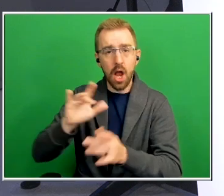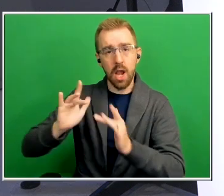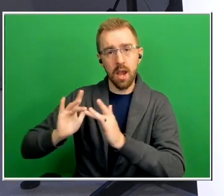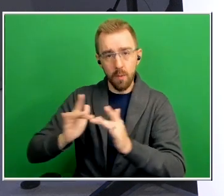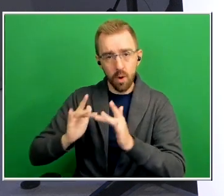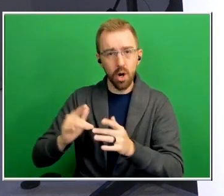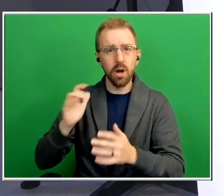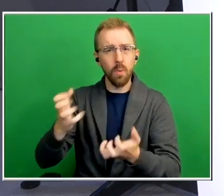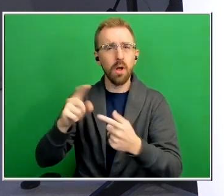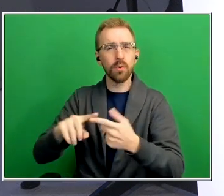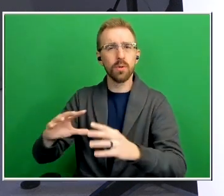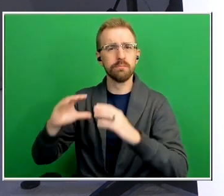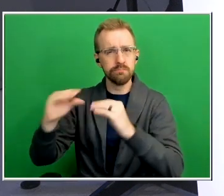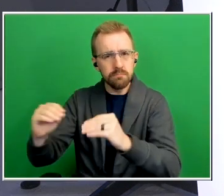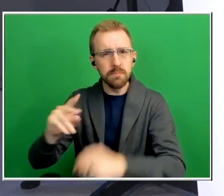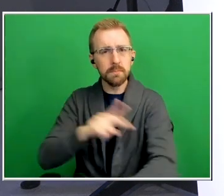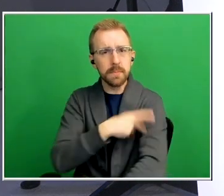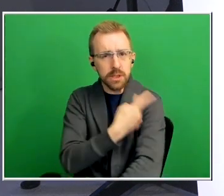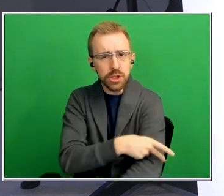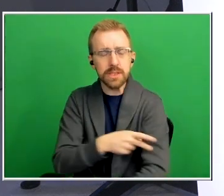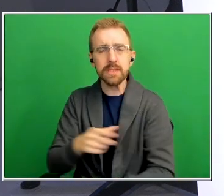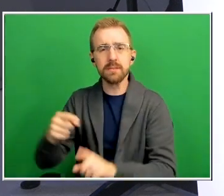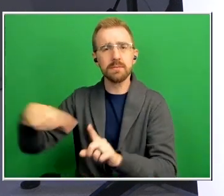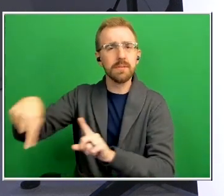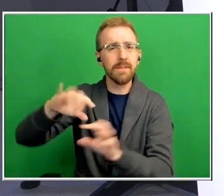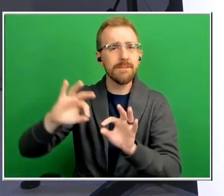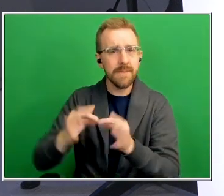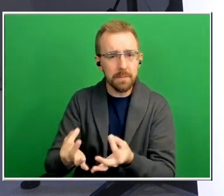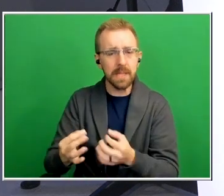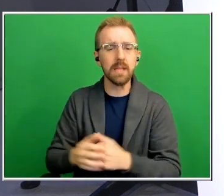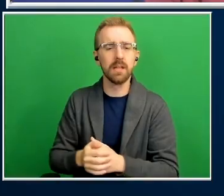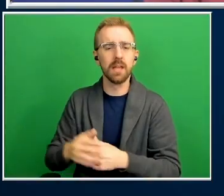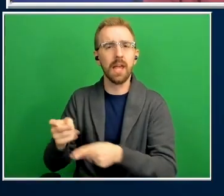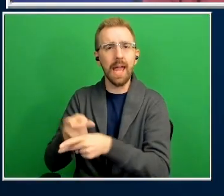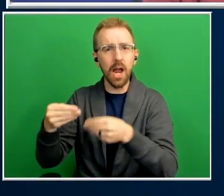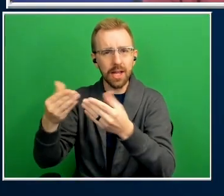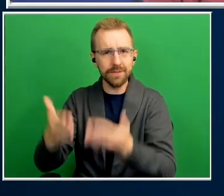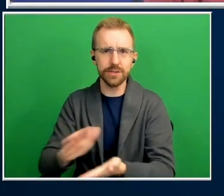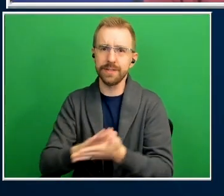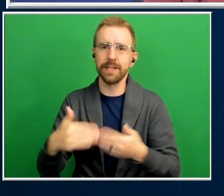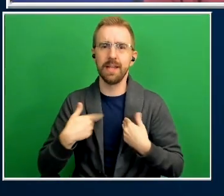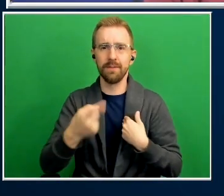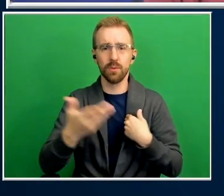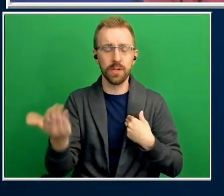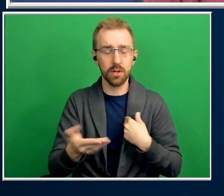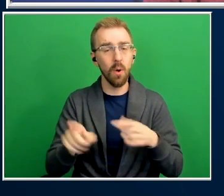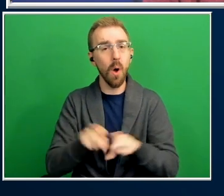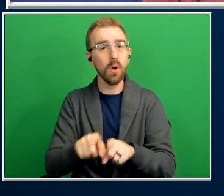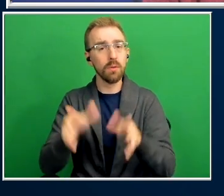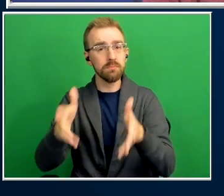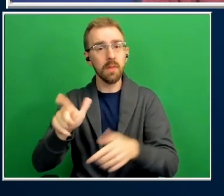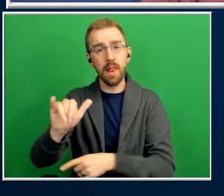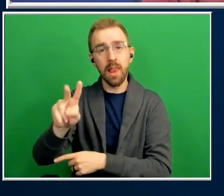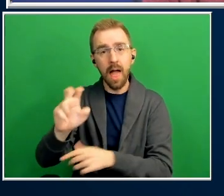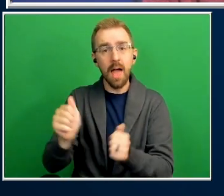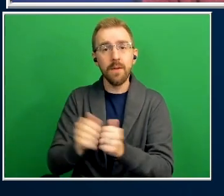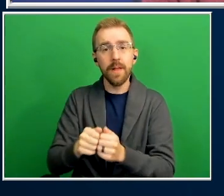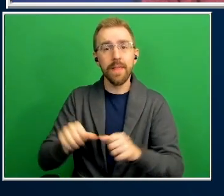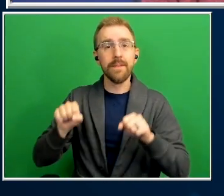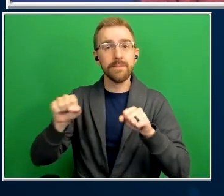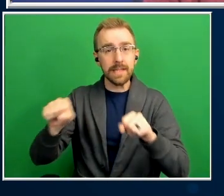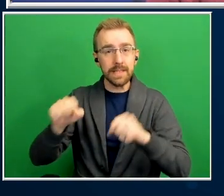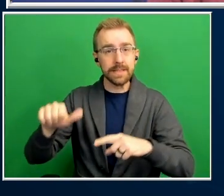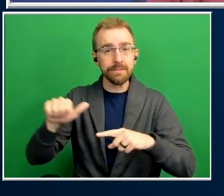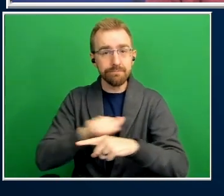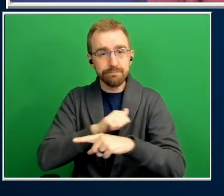ones caregivers so good to have you Michelle with us as well and we are also speaking live with fitness training instructor Joey Mitchell